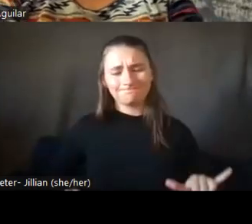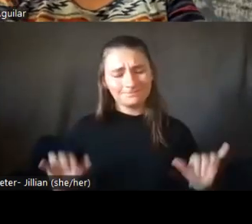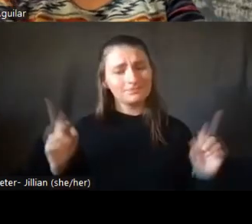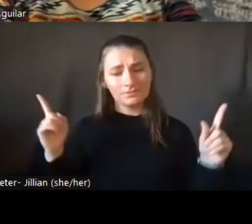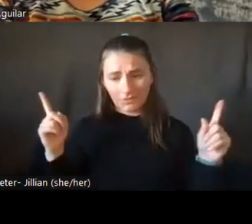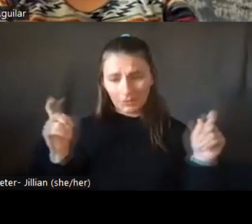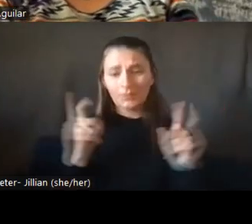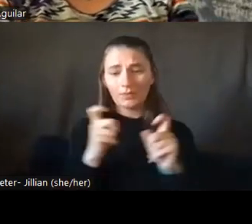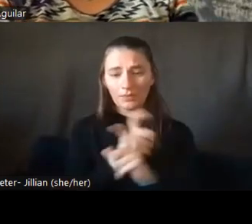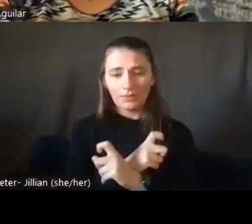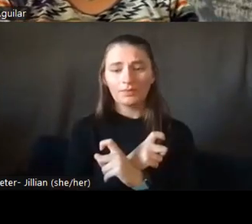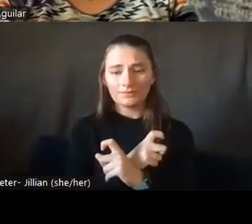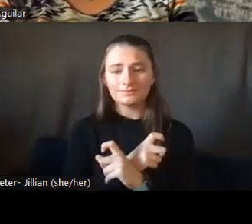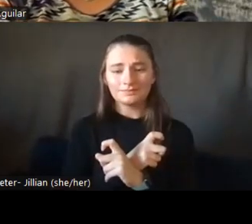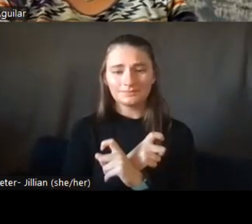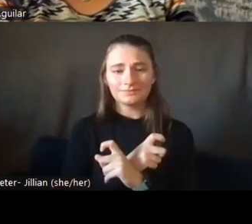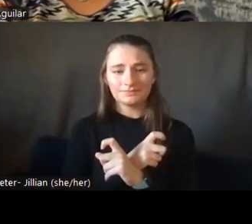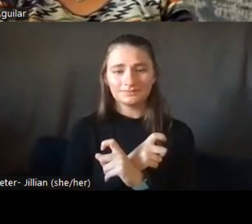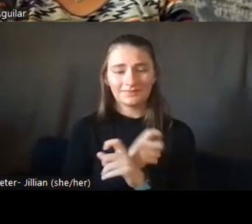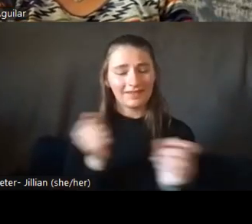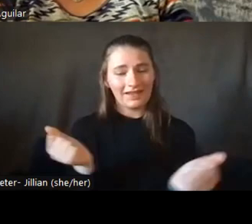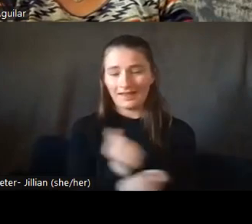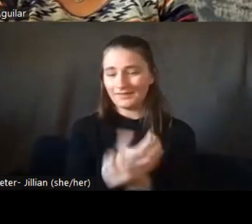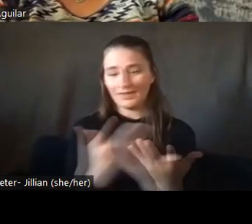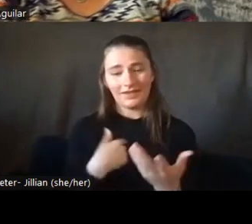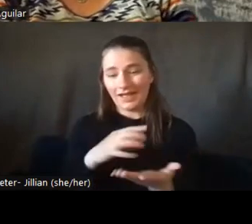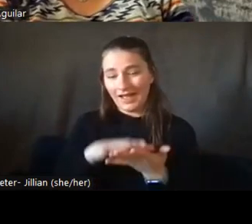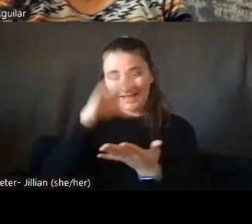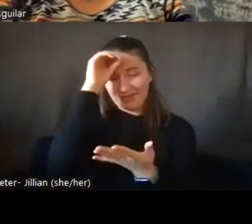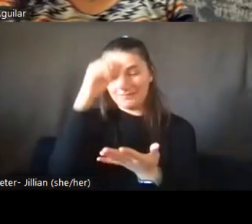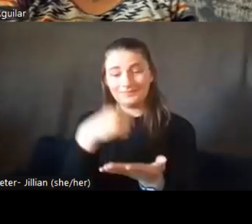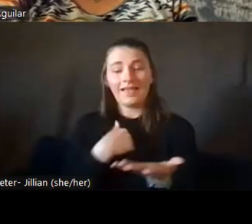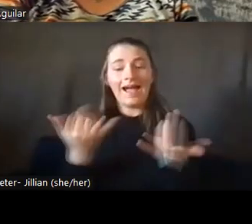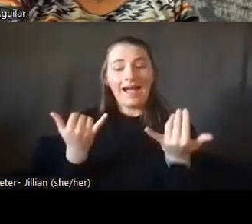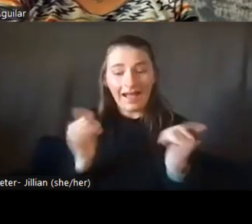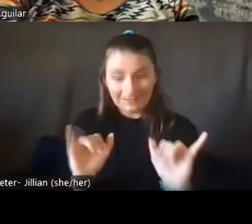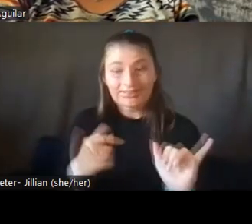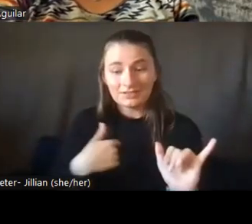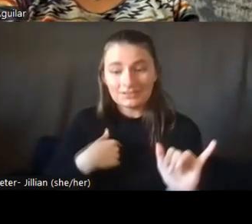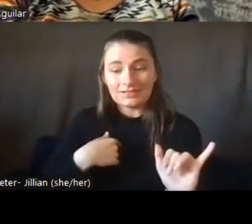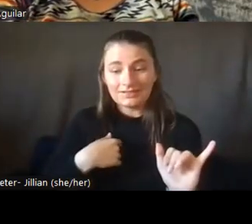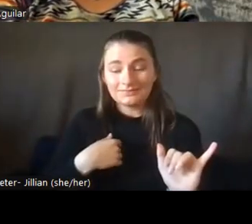that even with everything that I've learned and done, I still need help myself.